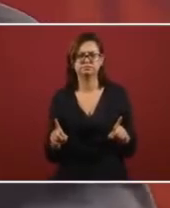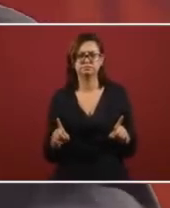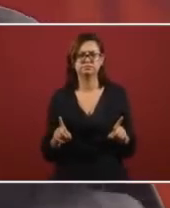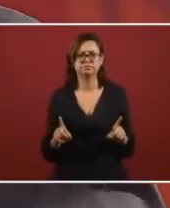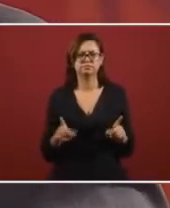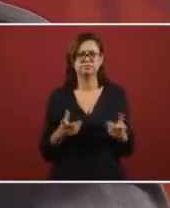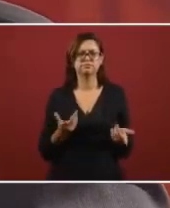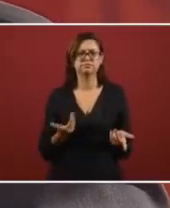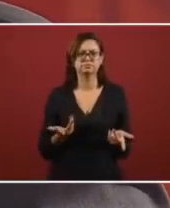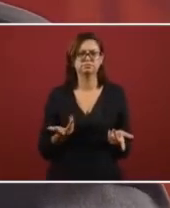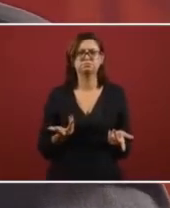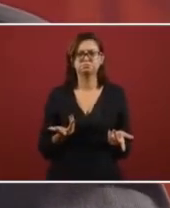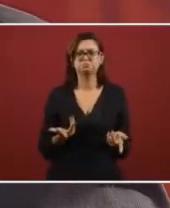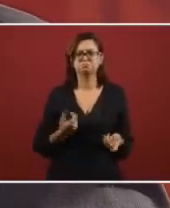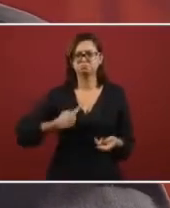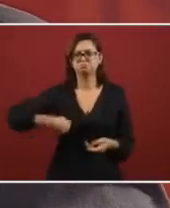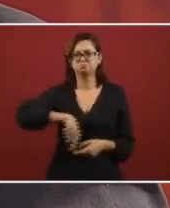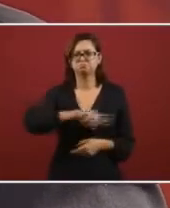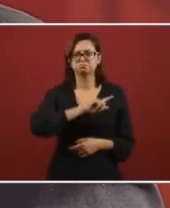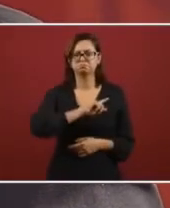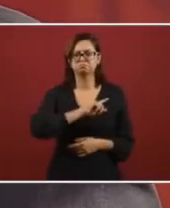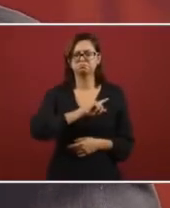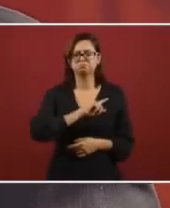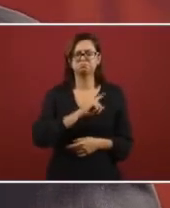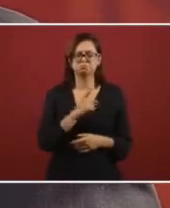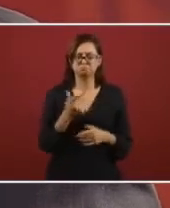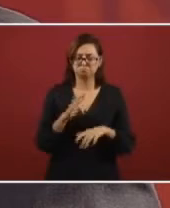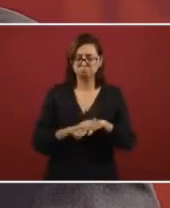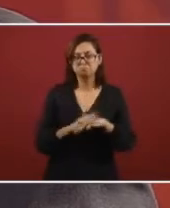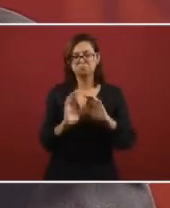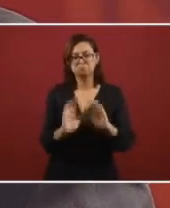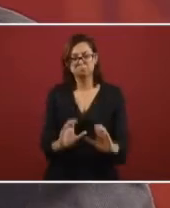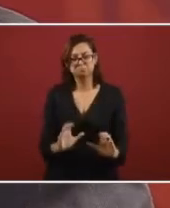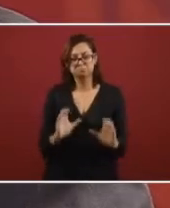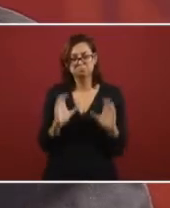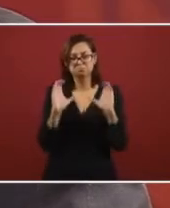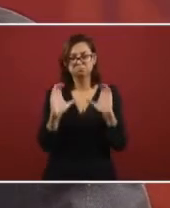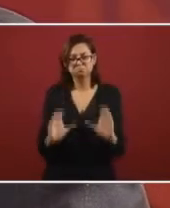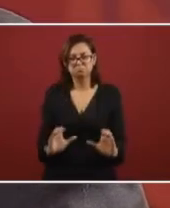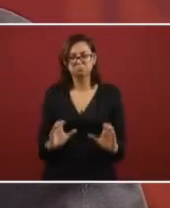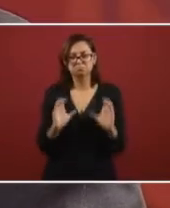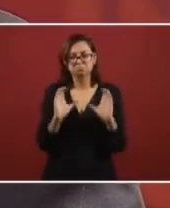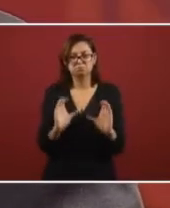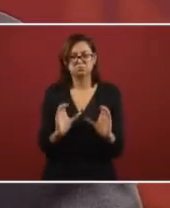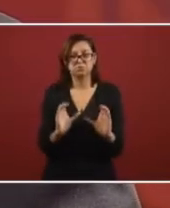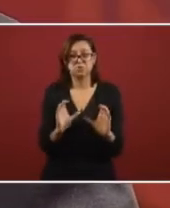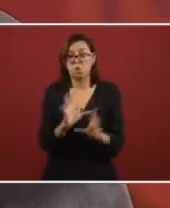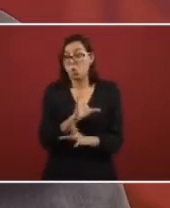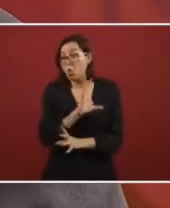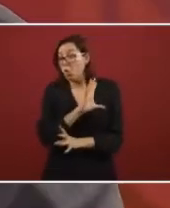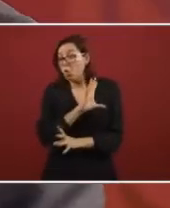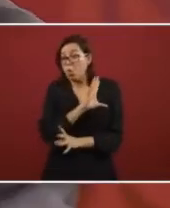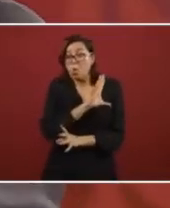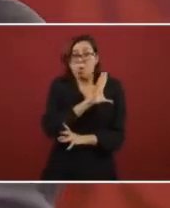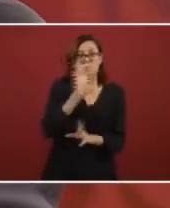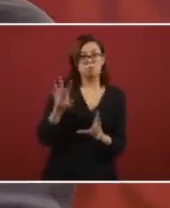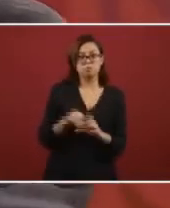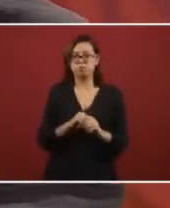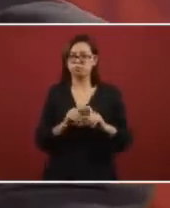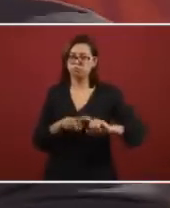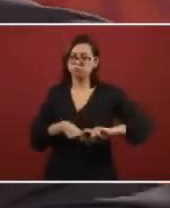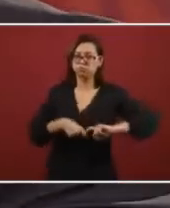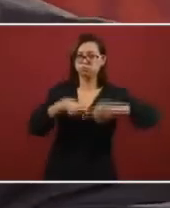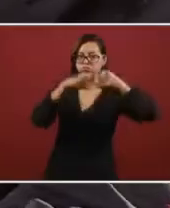And yes, we do have us very much caution as to not depend